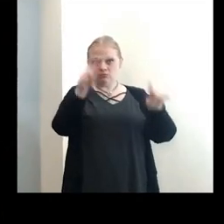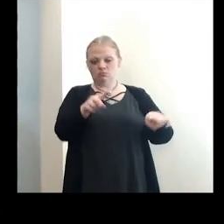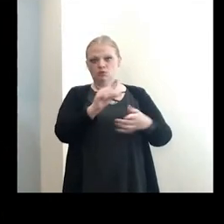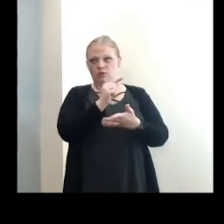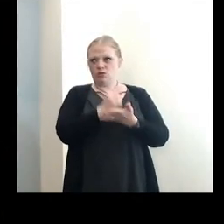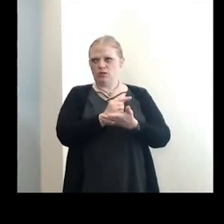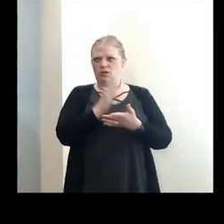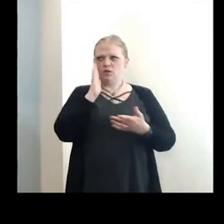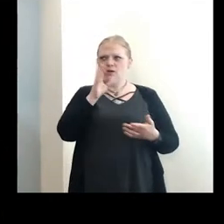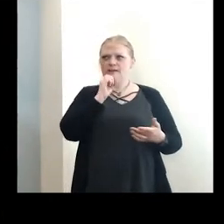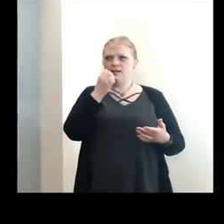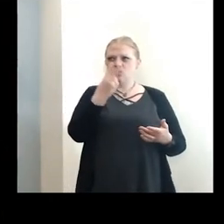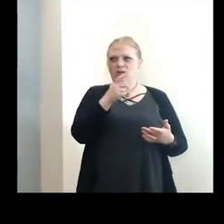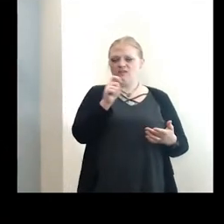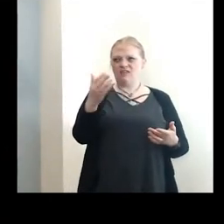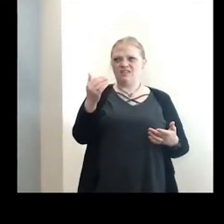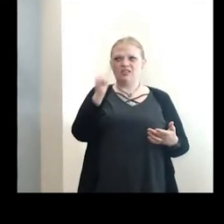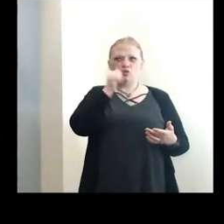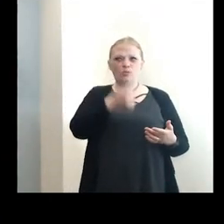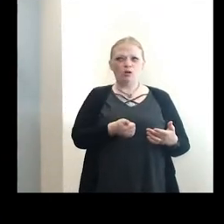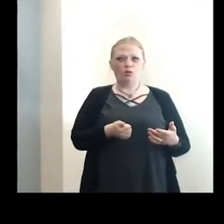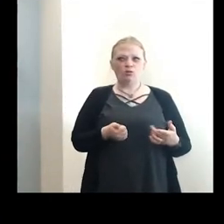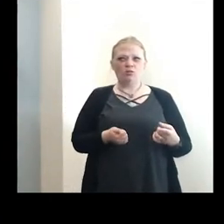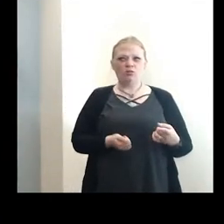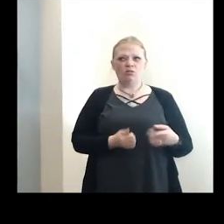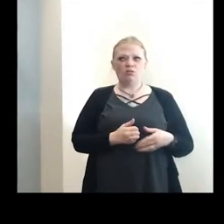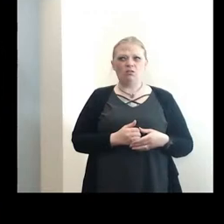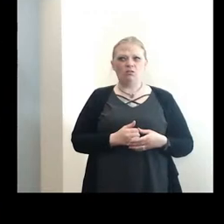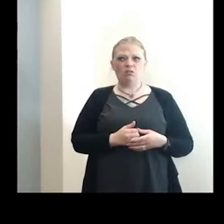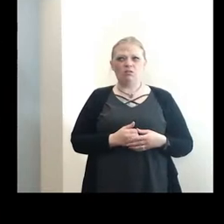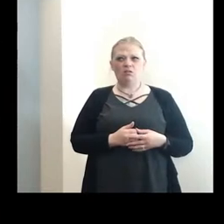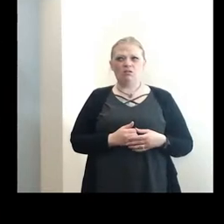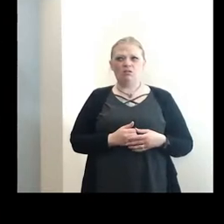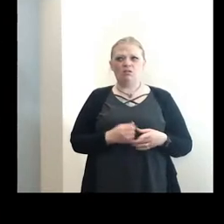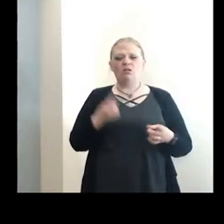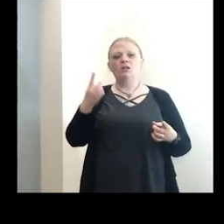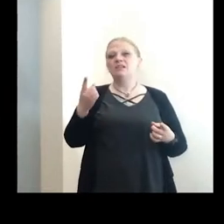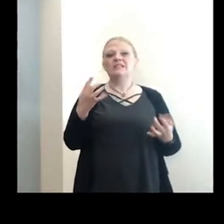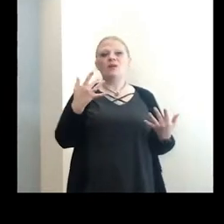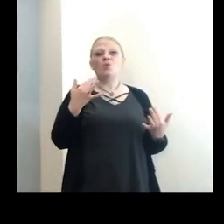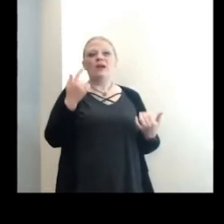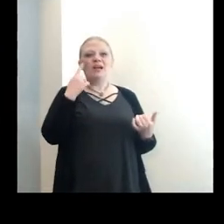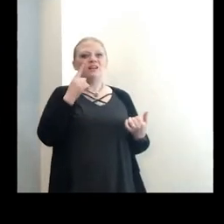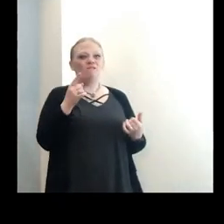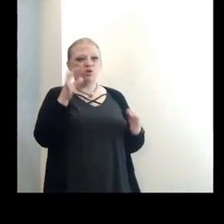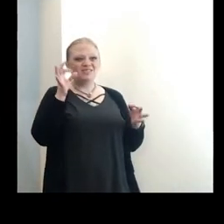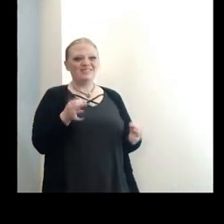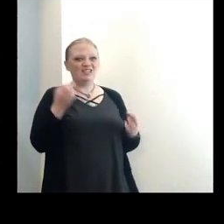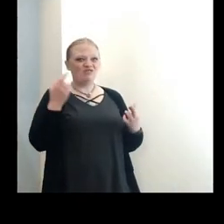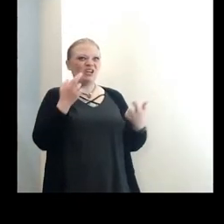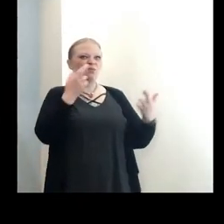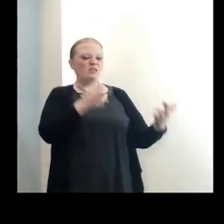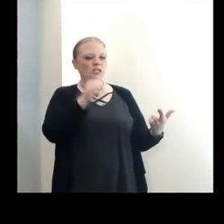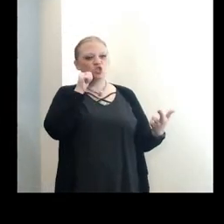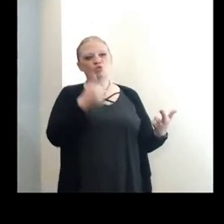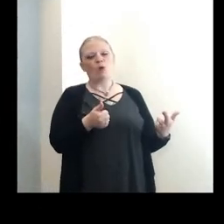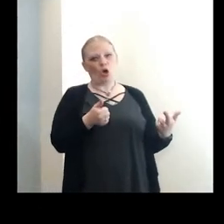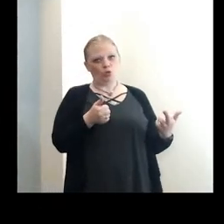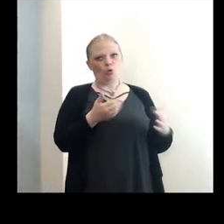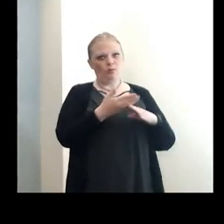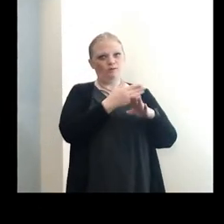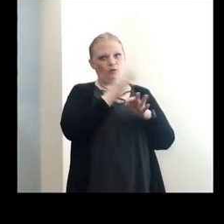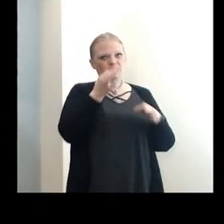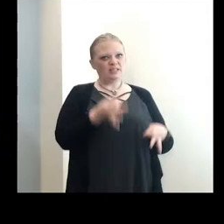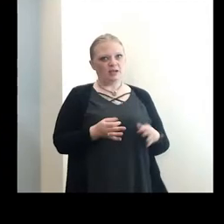Are we going to do 12 to 15 tomorrow in Lackawanna if they wait for a recommendation tomorrow? We're waiting for a recommendation tomorrow.